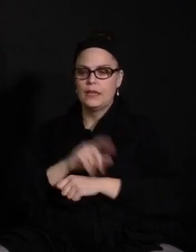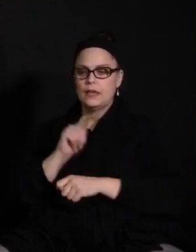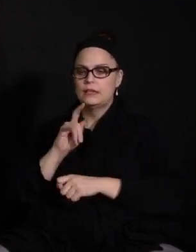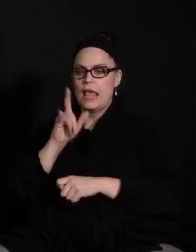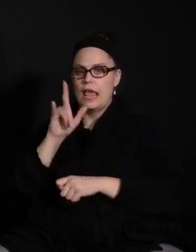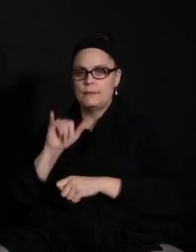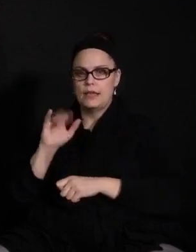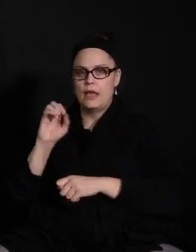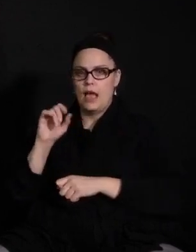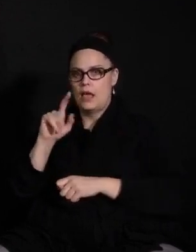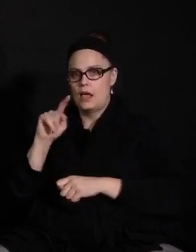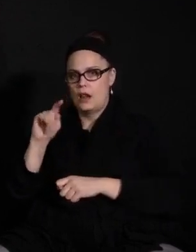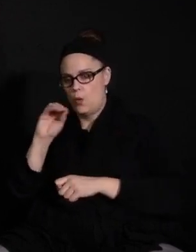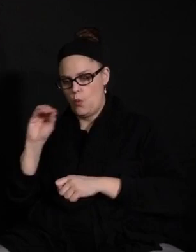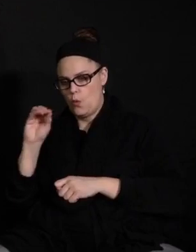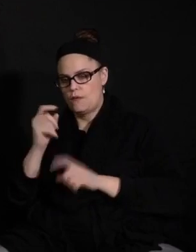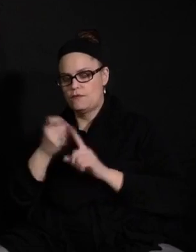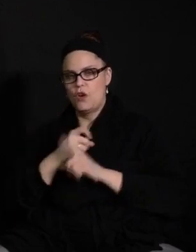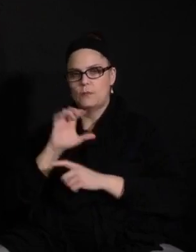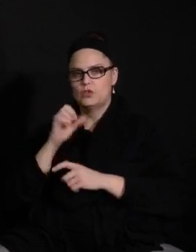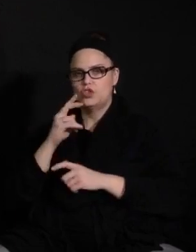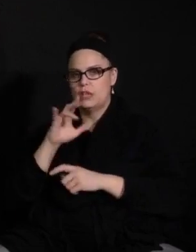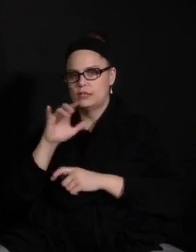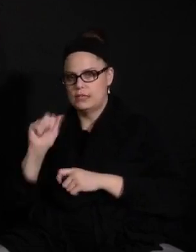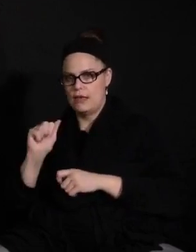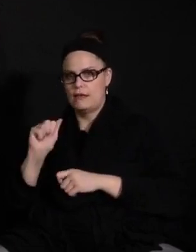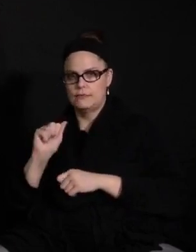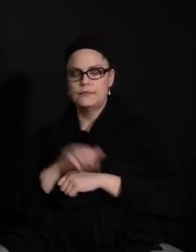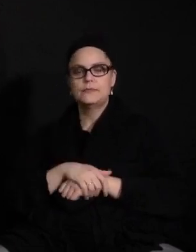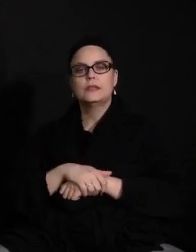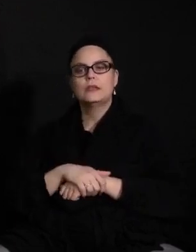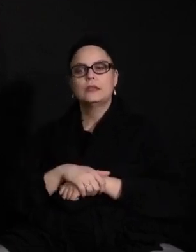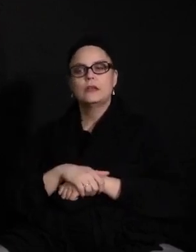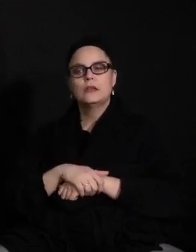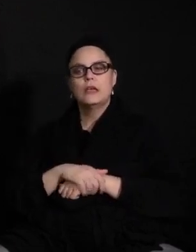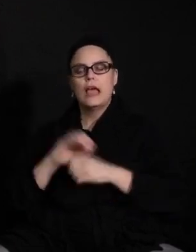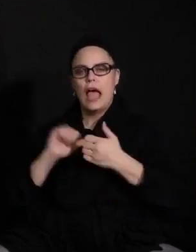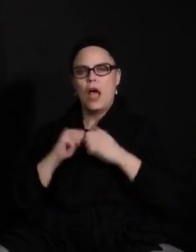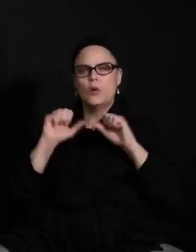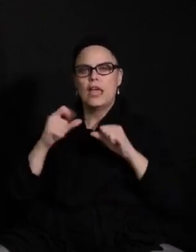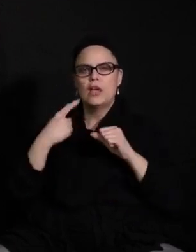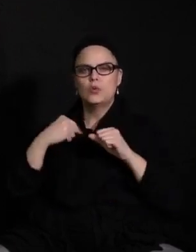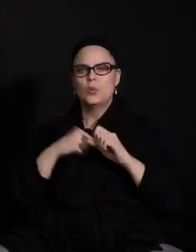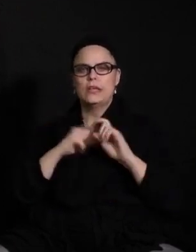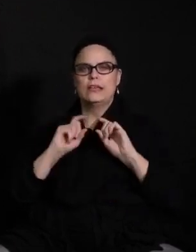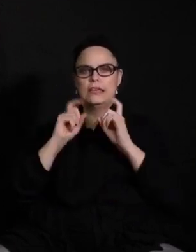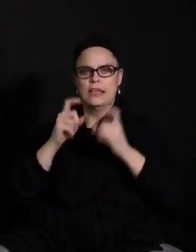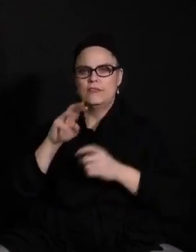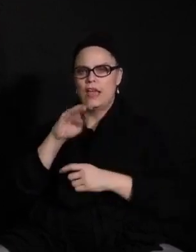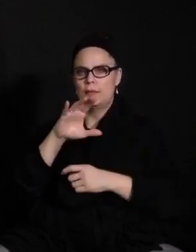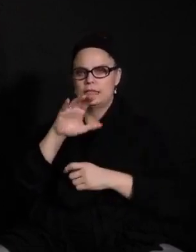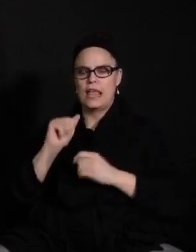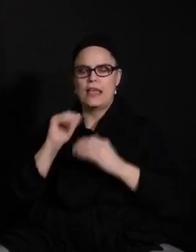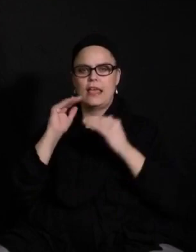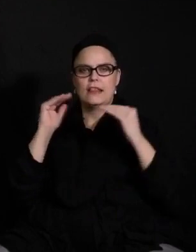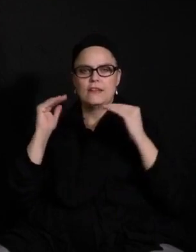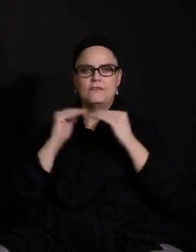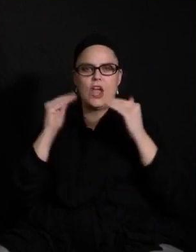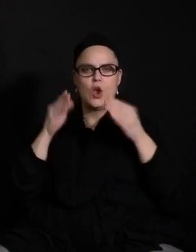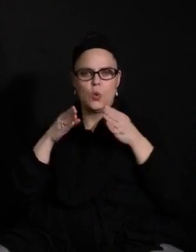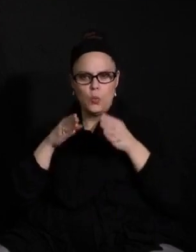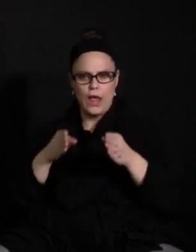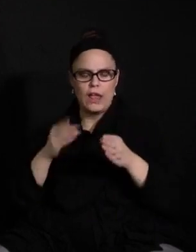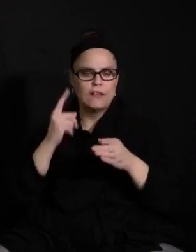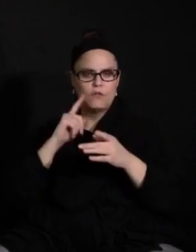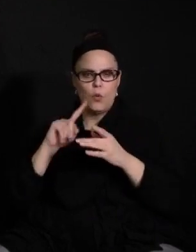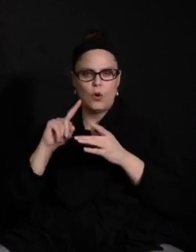at Chelsea Heights. How can we possibly make sure the MCAs are administered in a fair and equitable man way between our distance learning and in